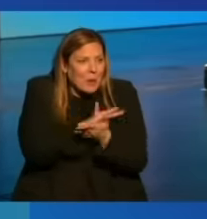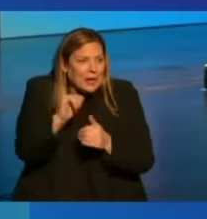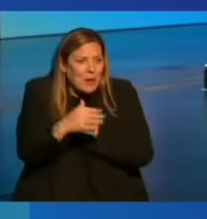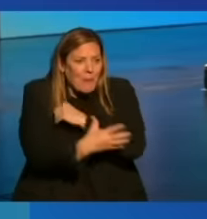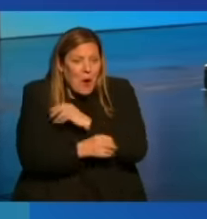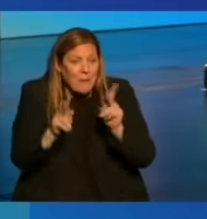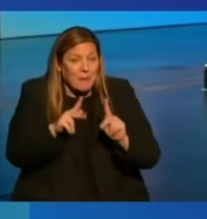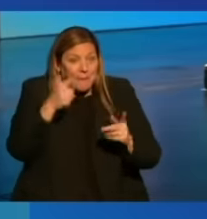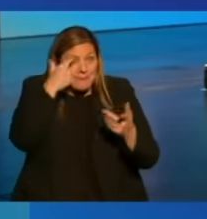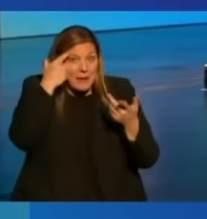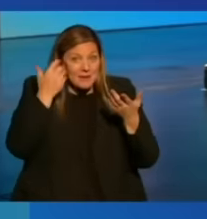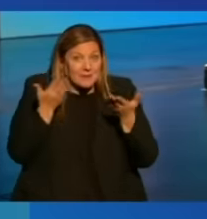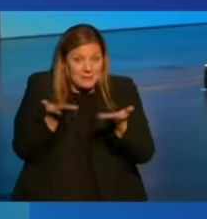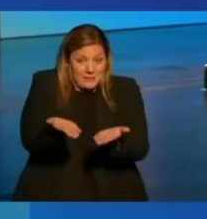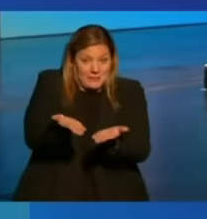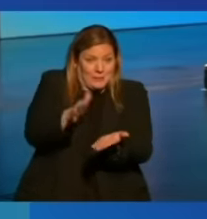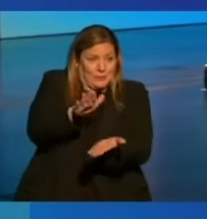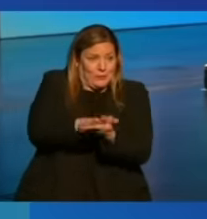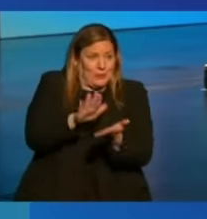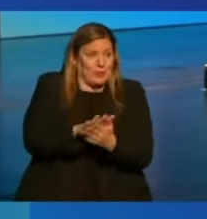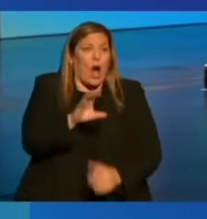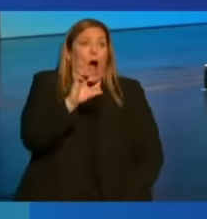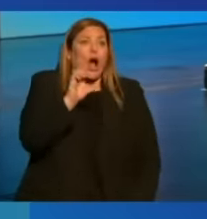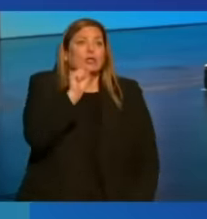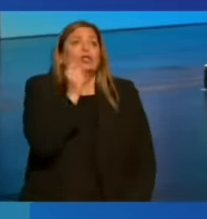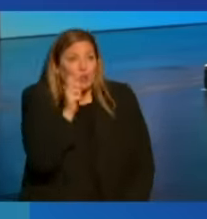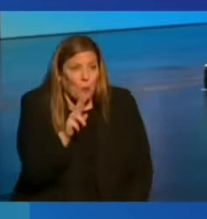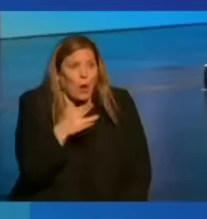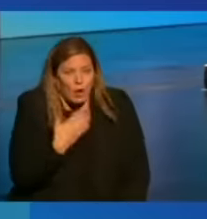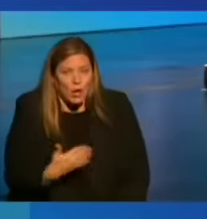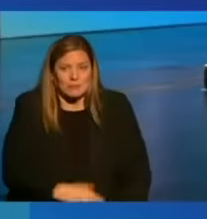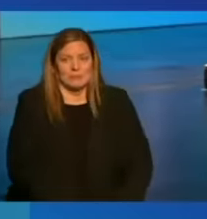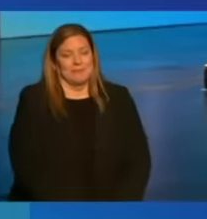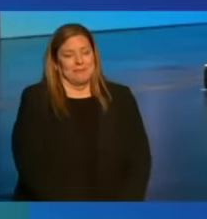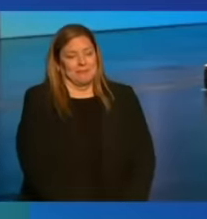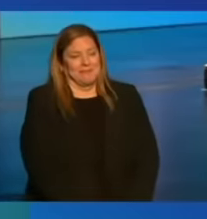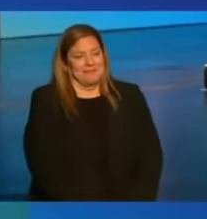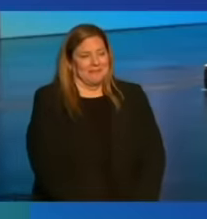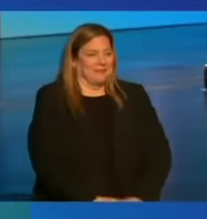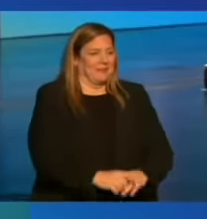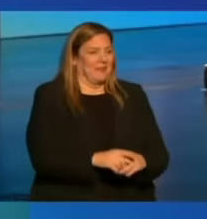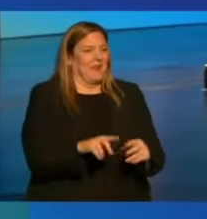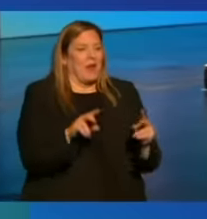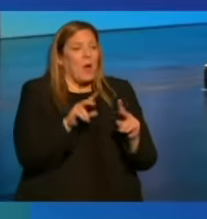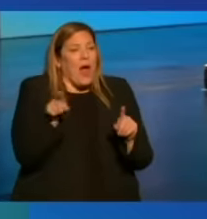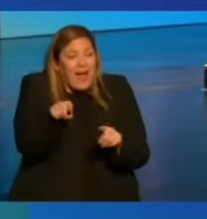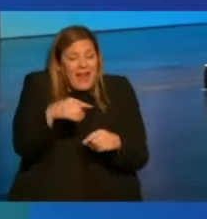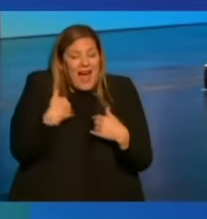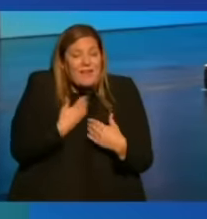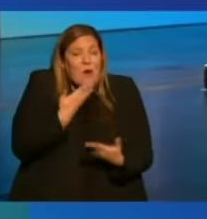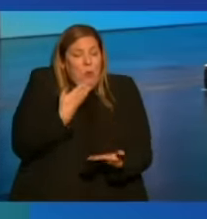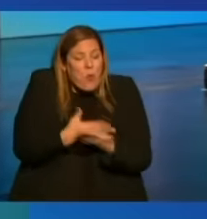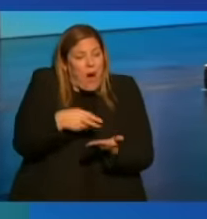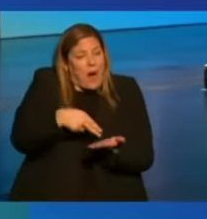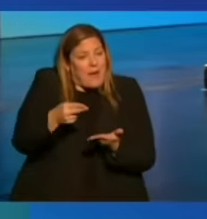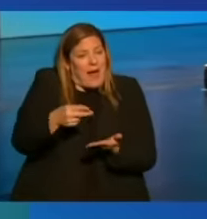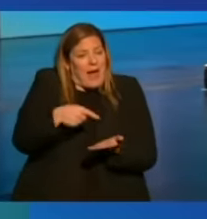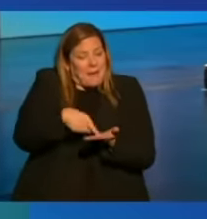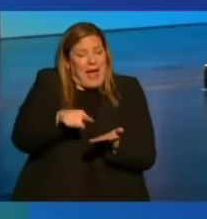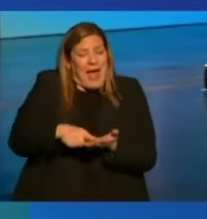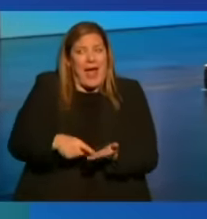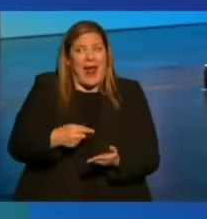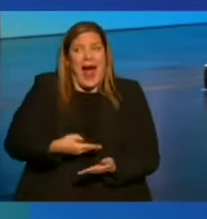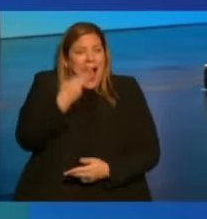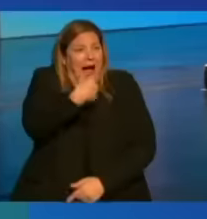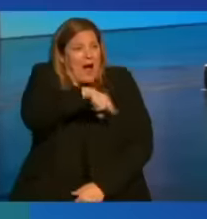people because the schools are super good. With really well paid, highly trained, high status teachers.